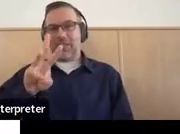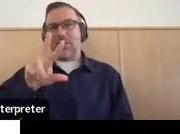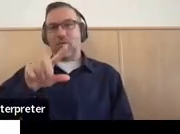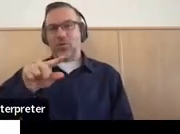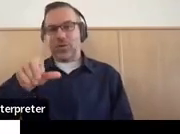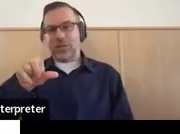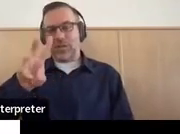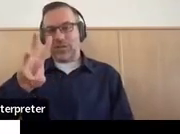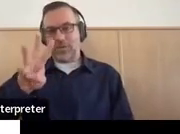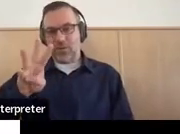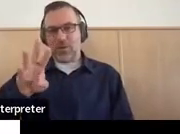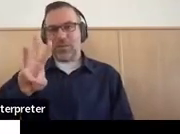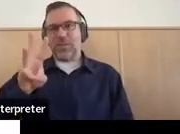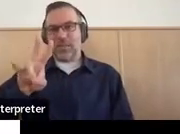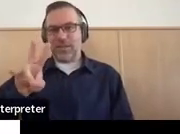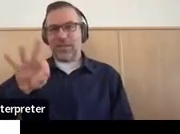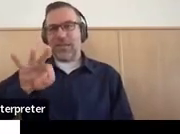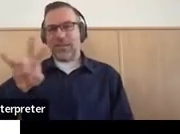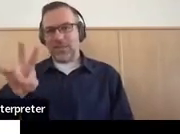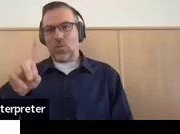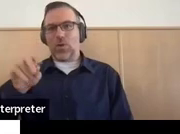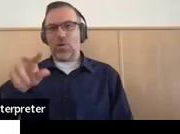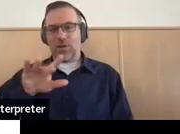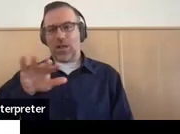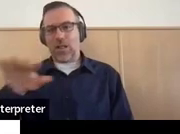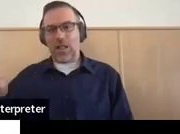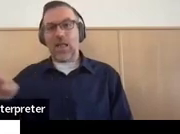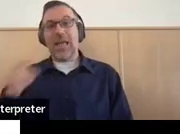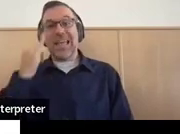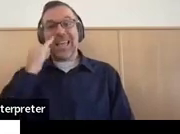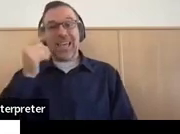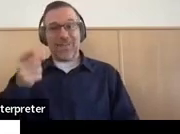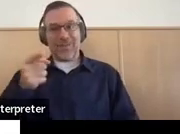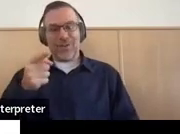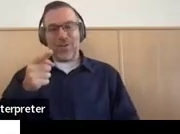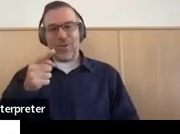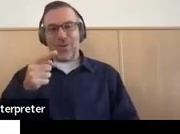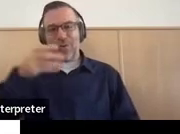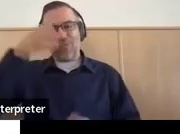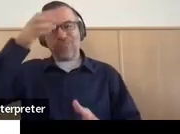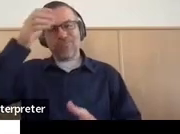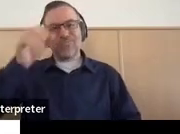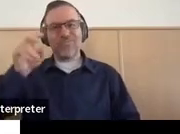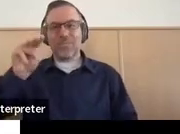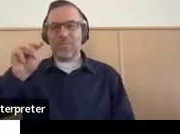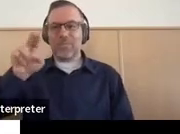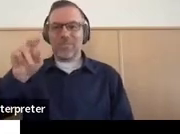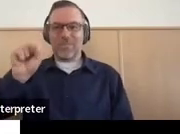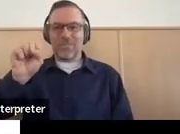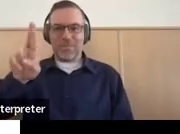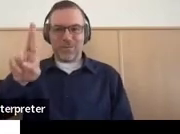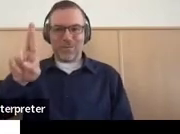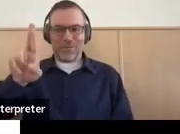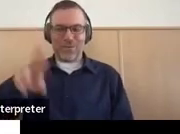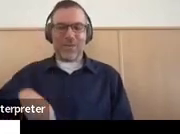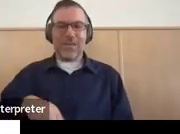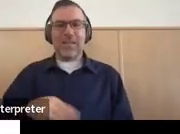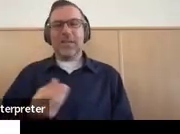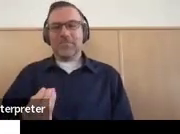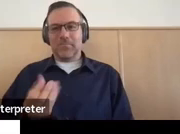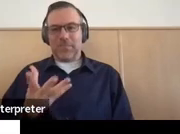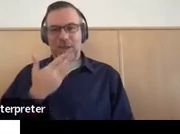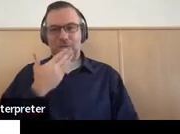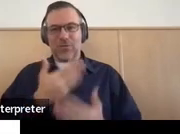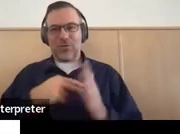listed. So if you are a MUSER geek, like some of us on the team are, there's lots of good